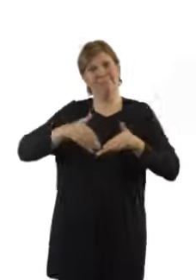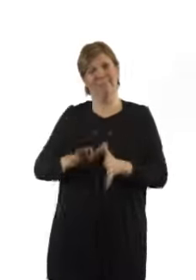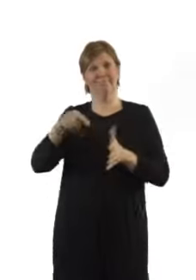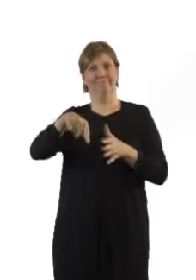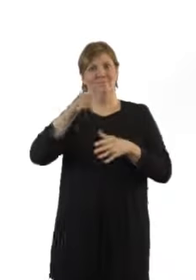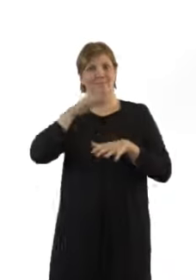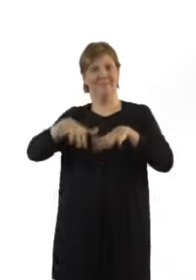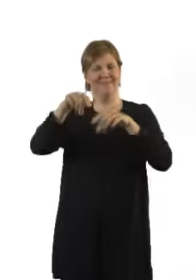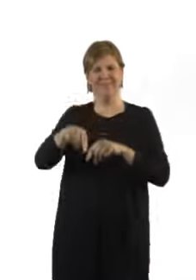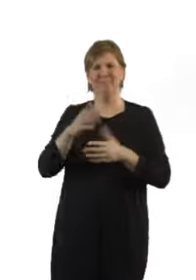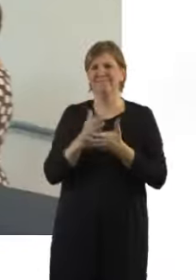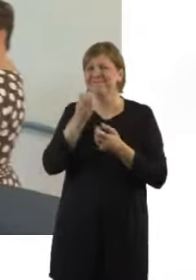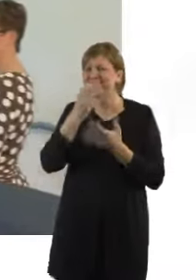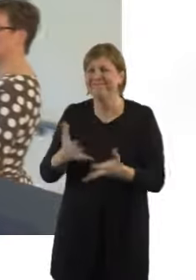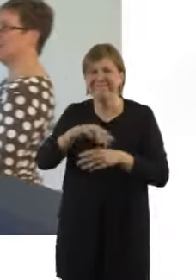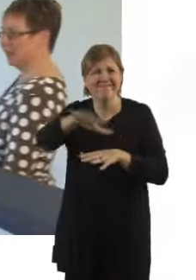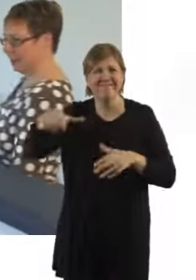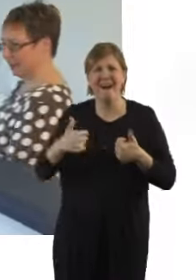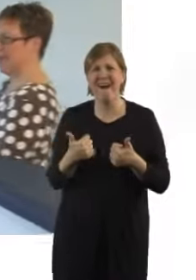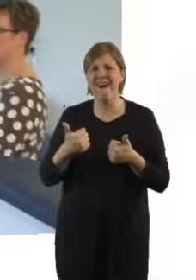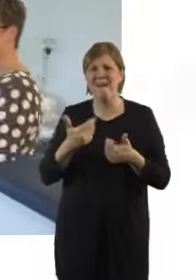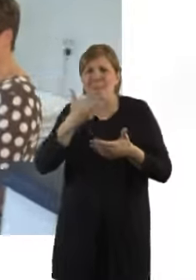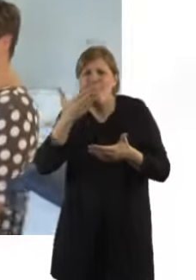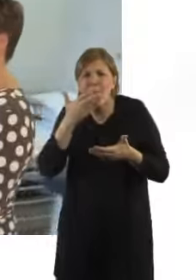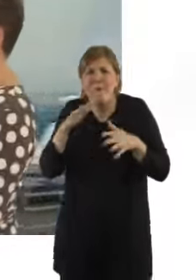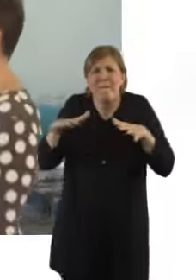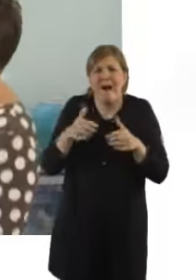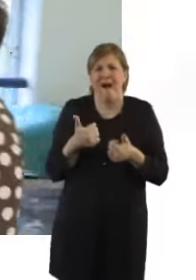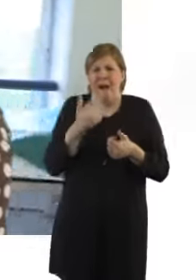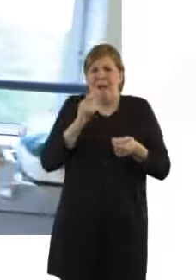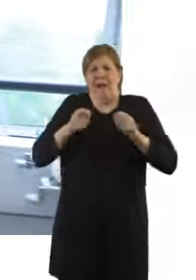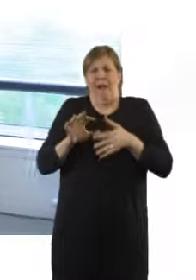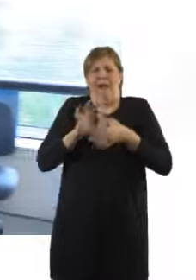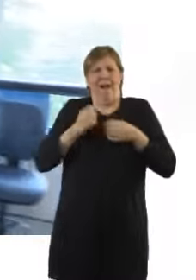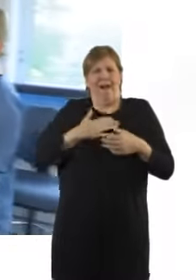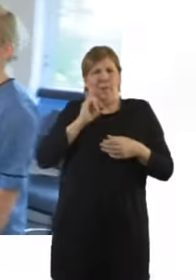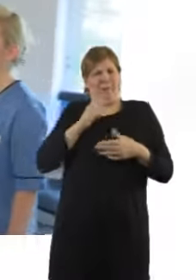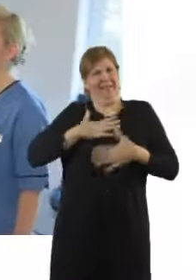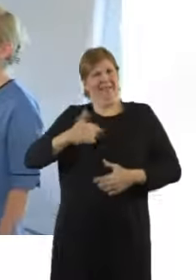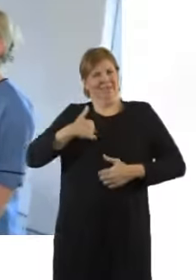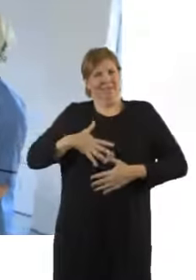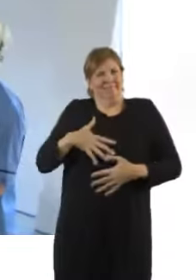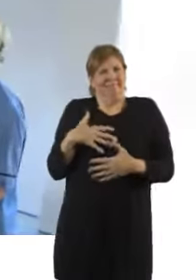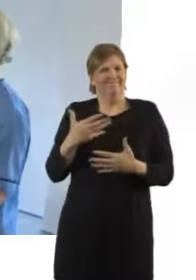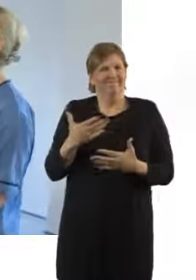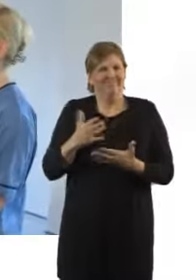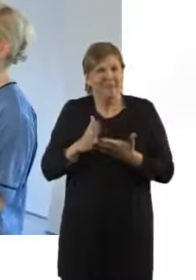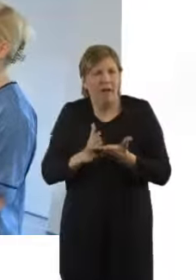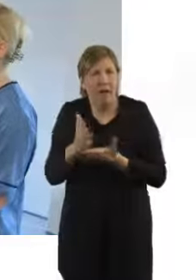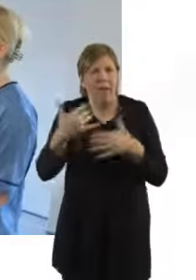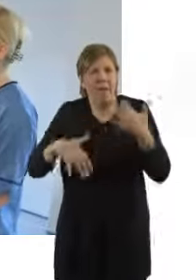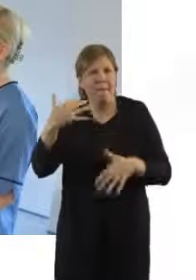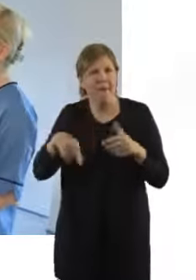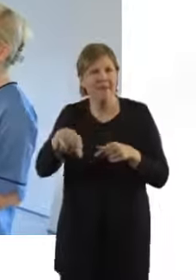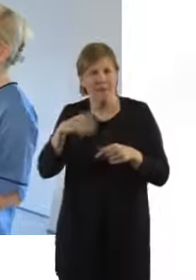This is our pool room. It's a really lovely room. Heat and light can be adapted to suit the woman's needs, and as in any labour room, she can bring her own